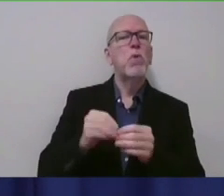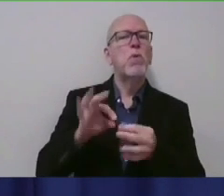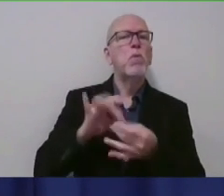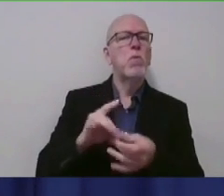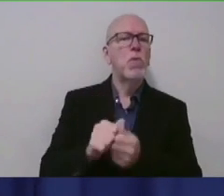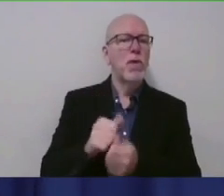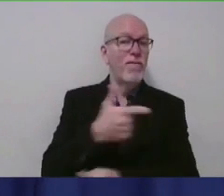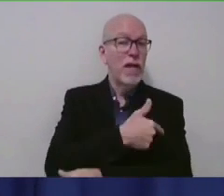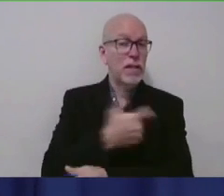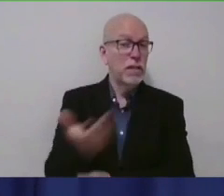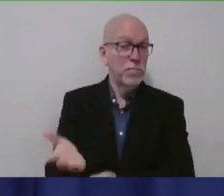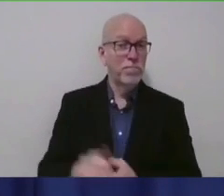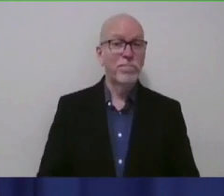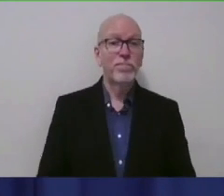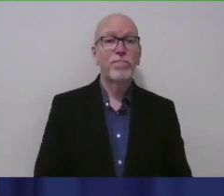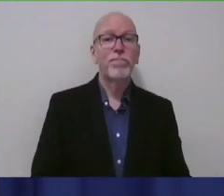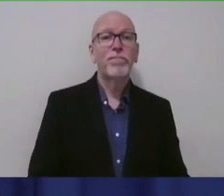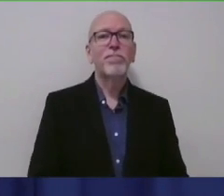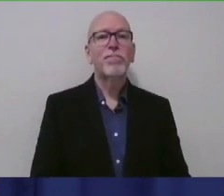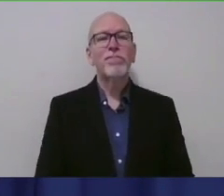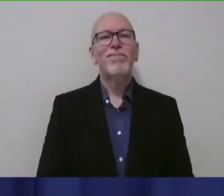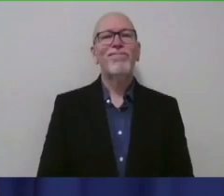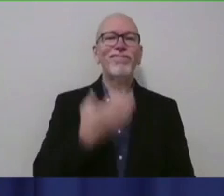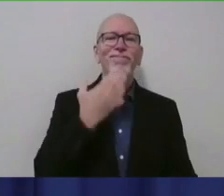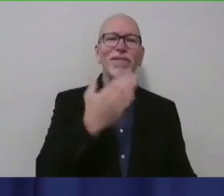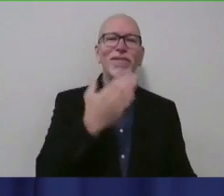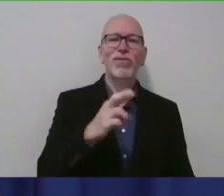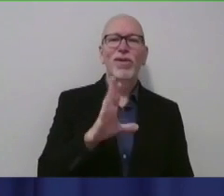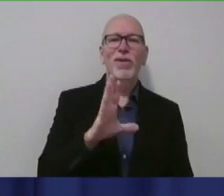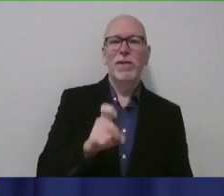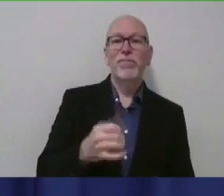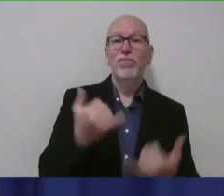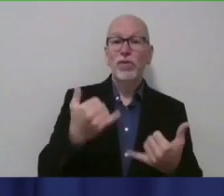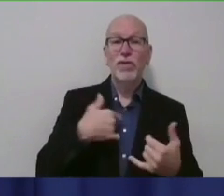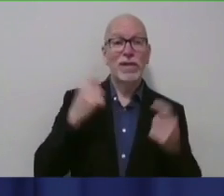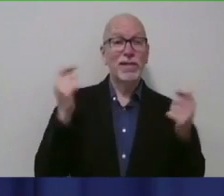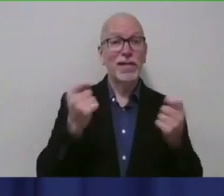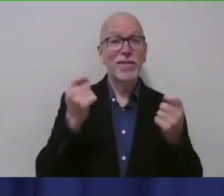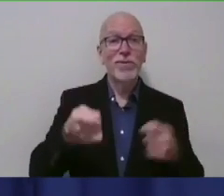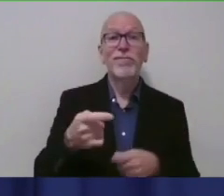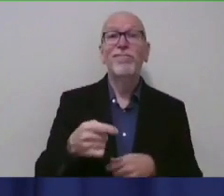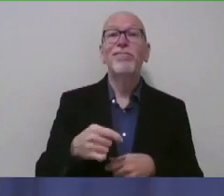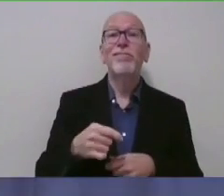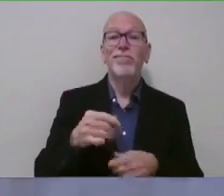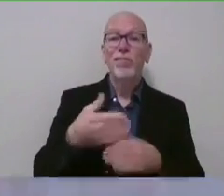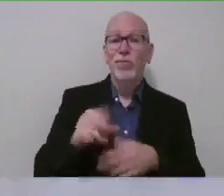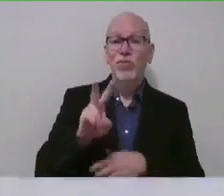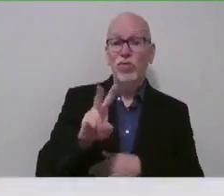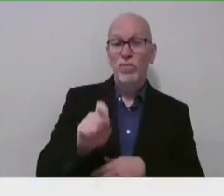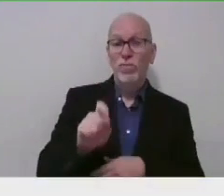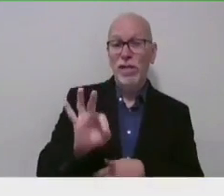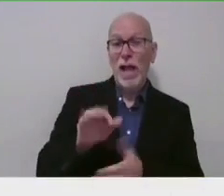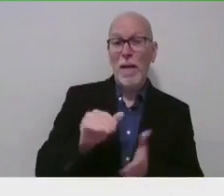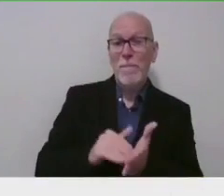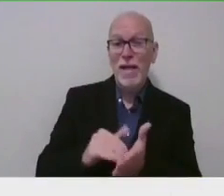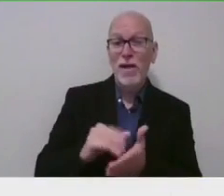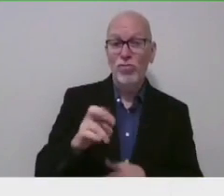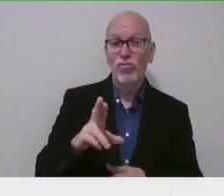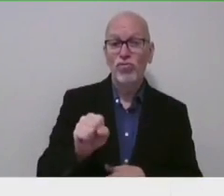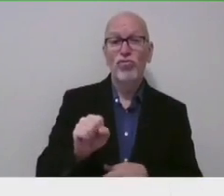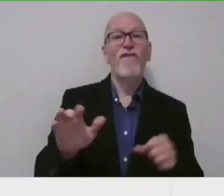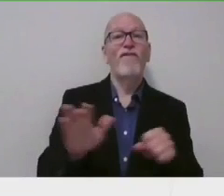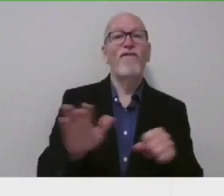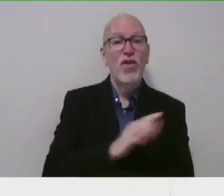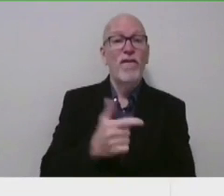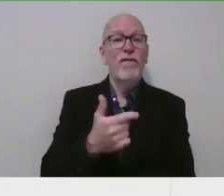efforts. Thank you, Dr. Box. Today we celebrate the fact that nearly 2.9 million Hoosiers are fully vaccinated